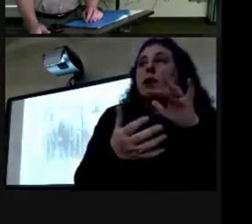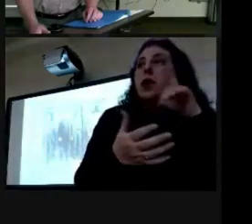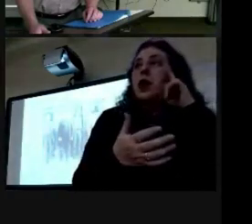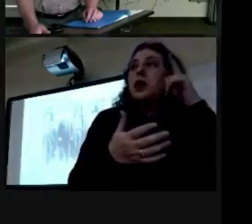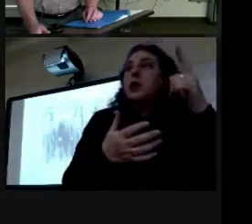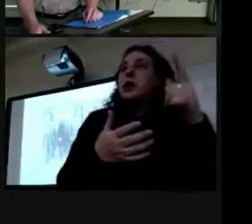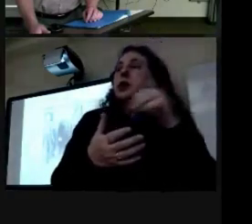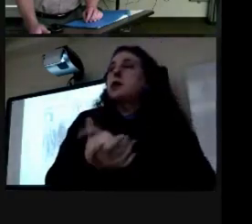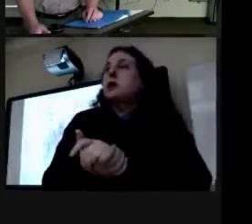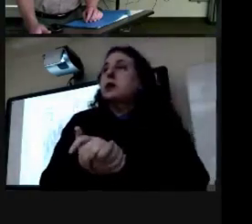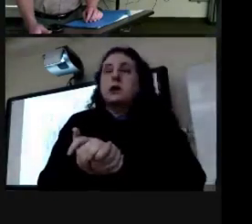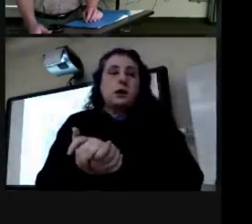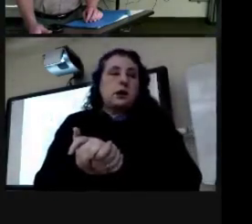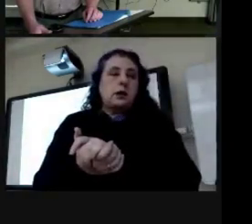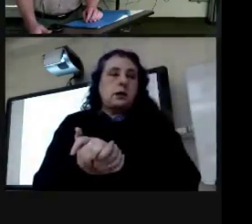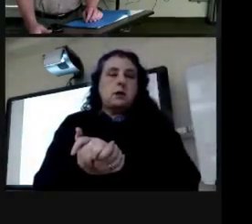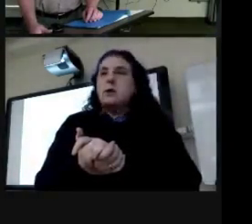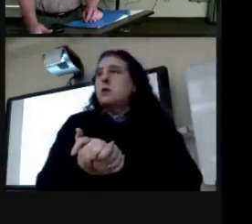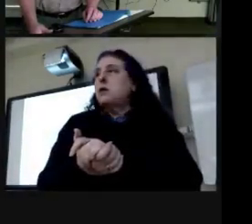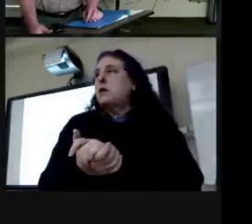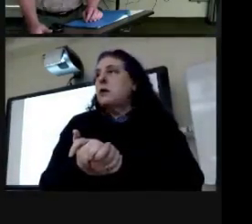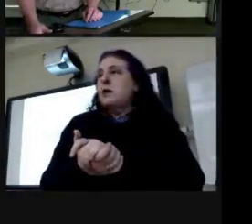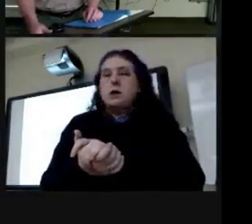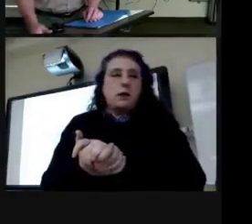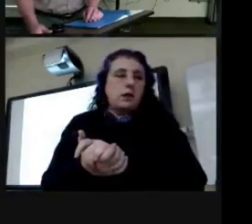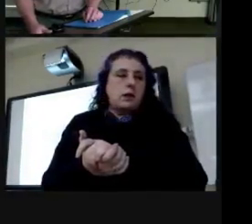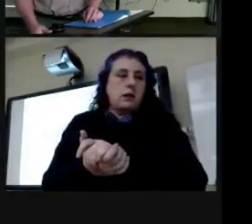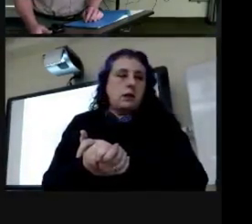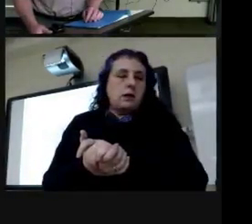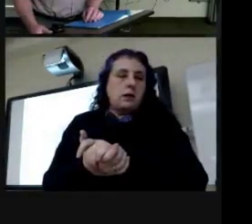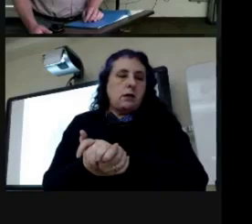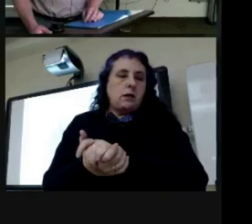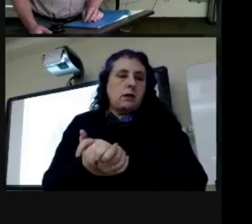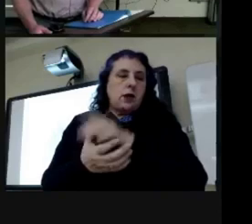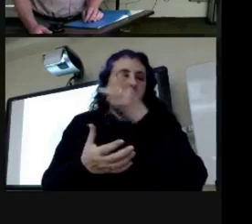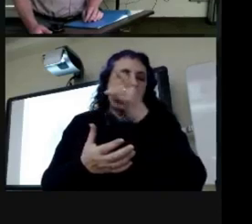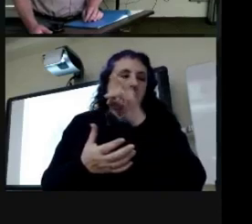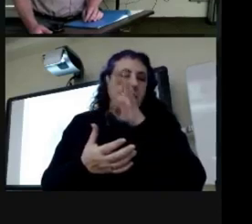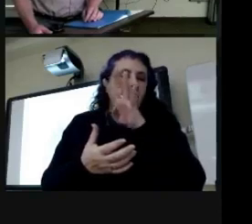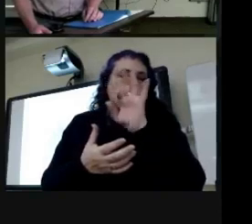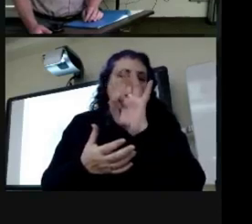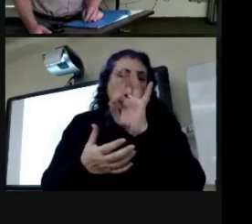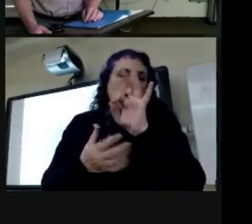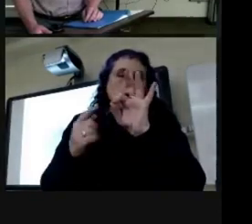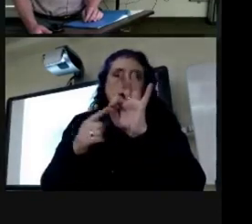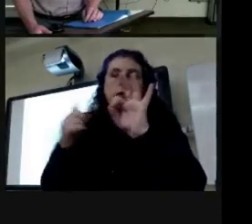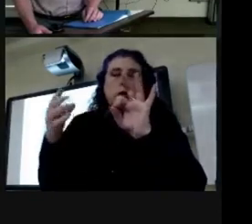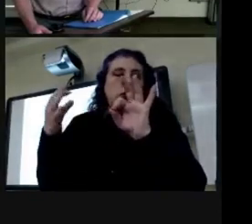accounts 1849 to 1860. 1849